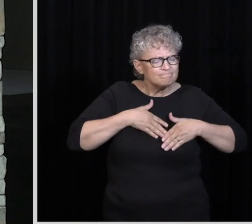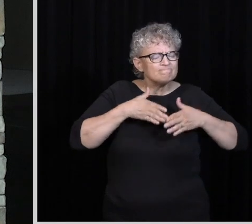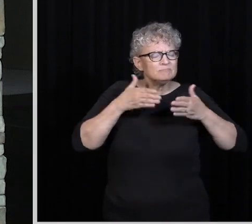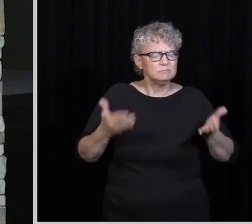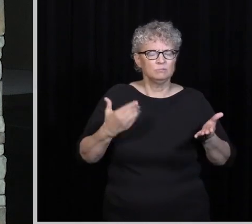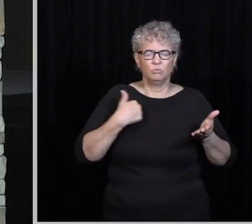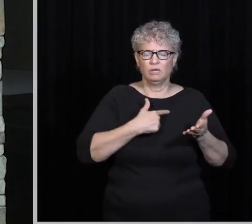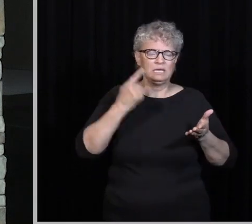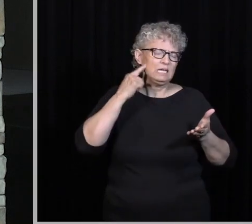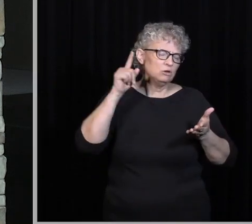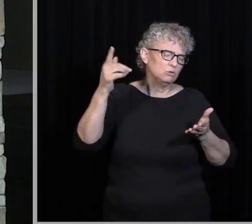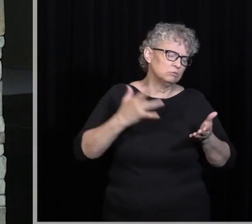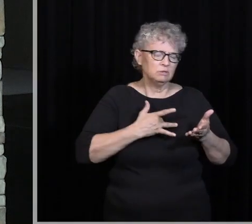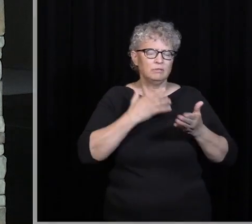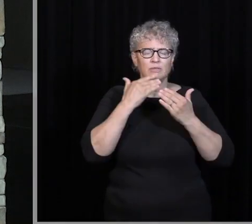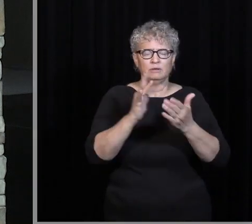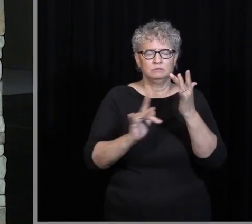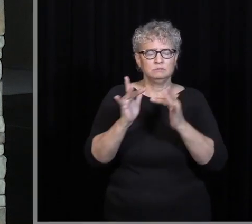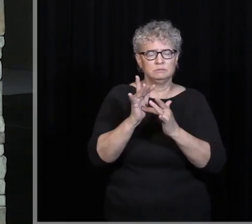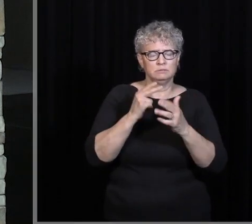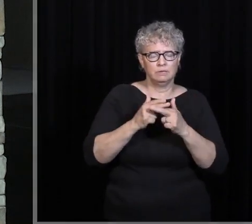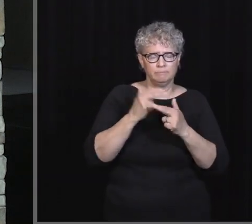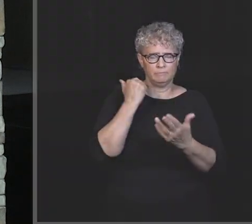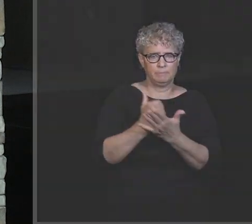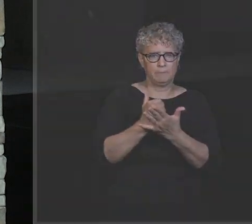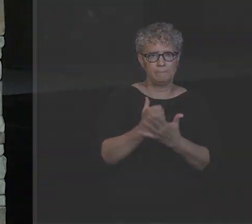you speak. We thank you in Jesus' name. Amen.